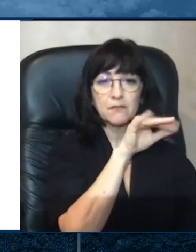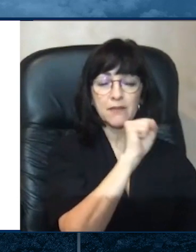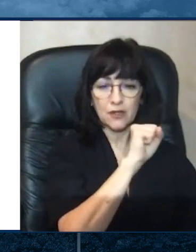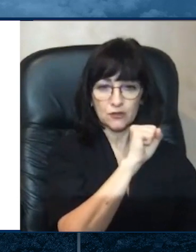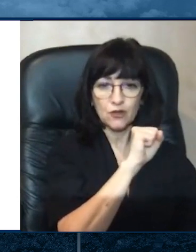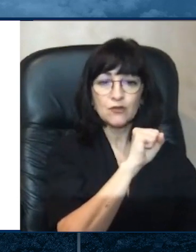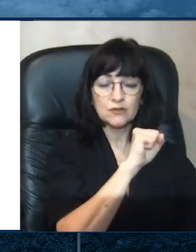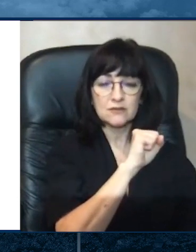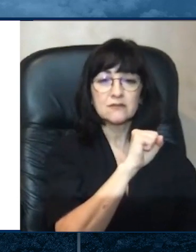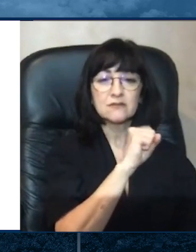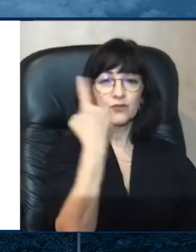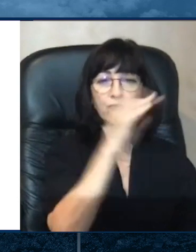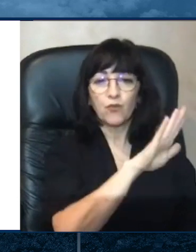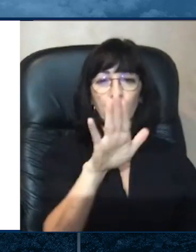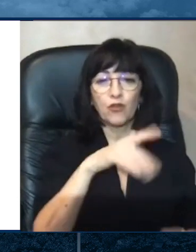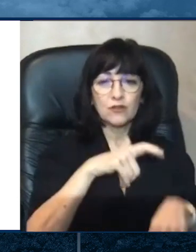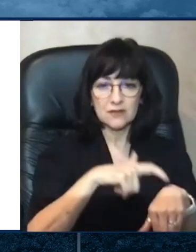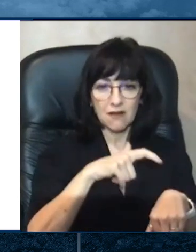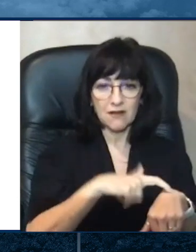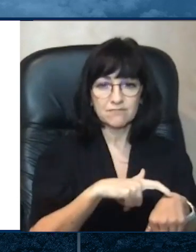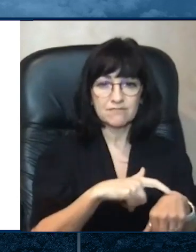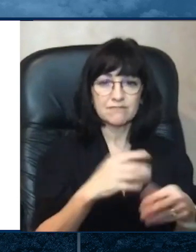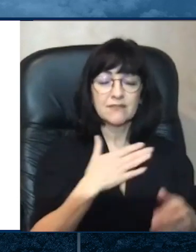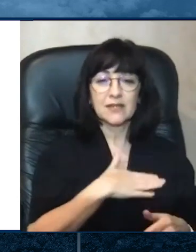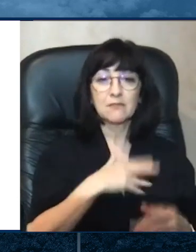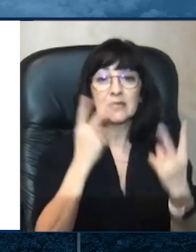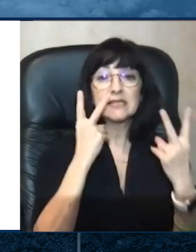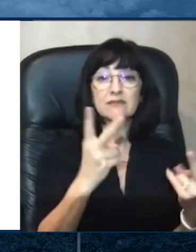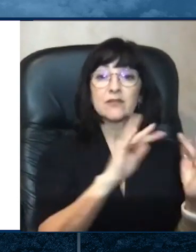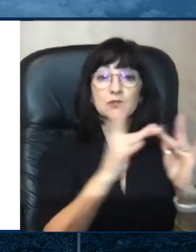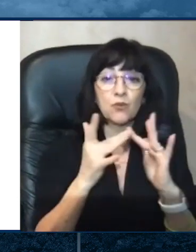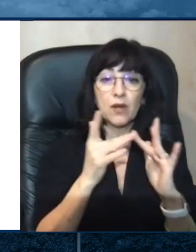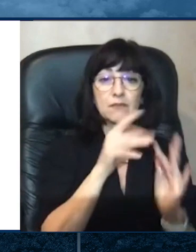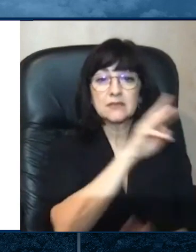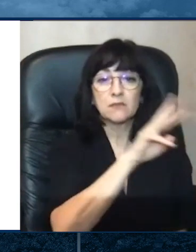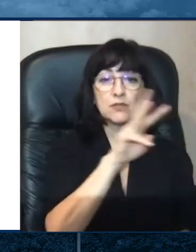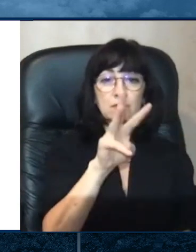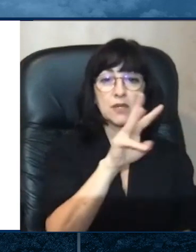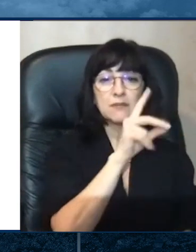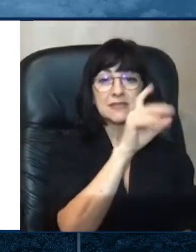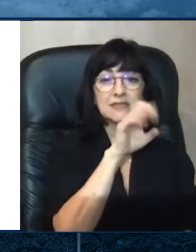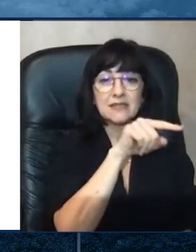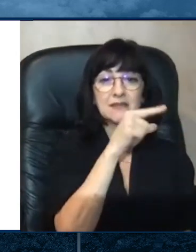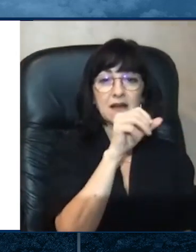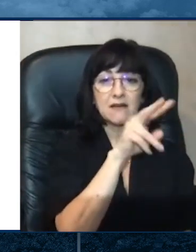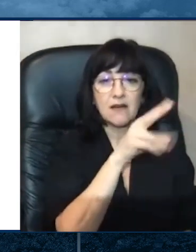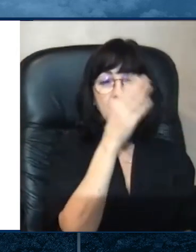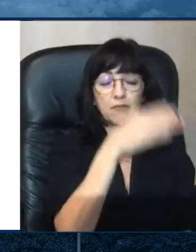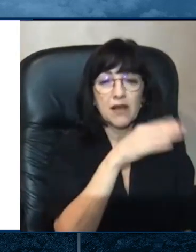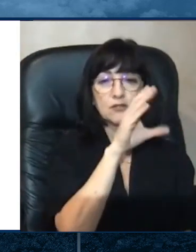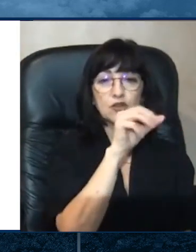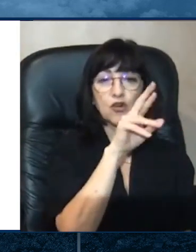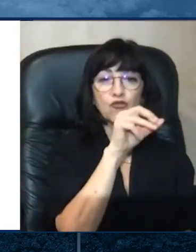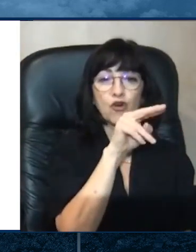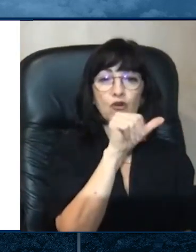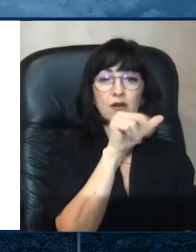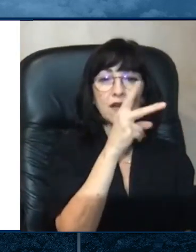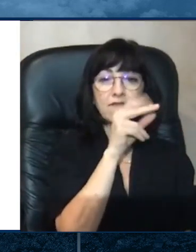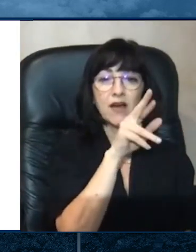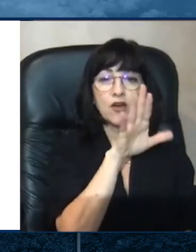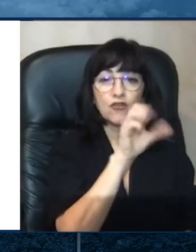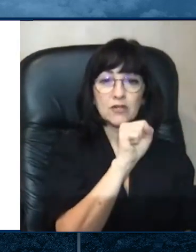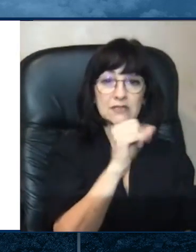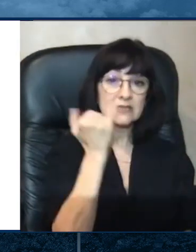.de.gov slash coronavirus. If you have additional questions,